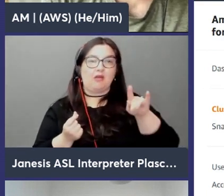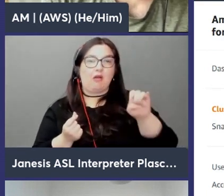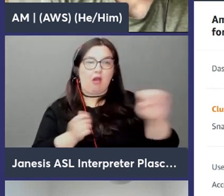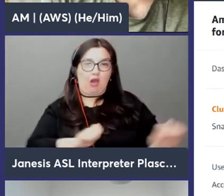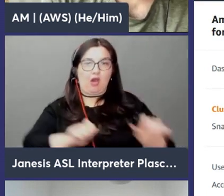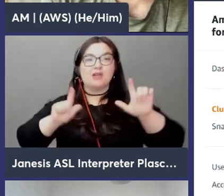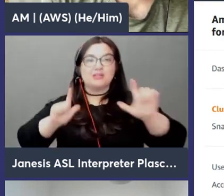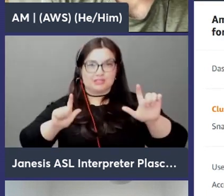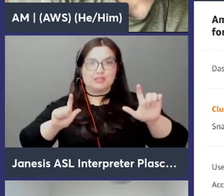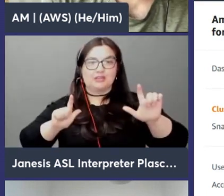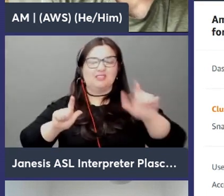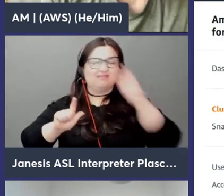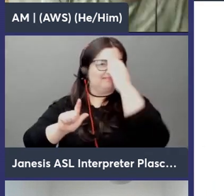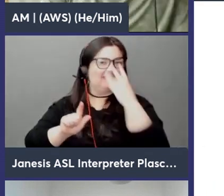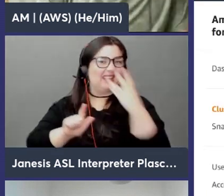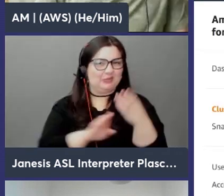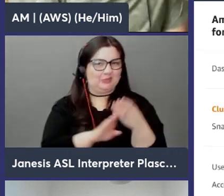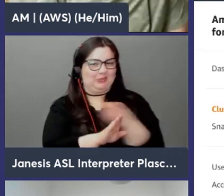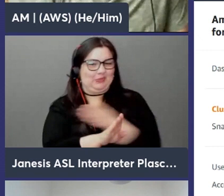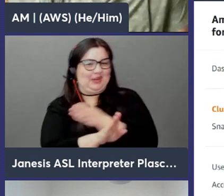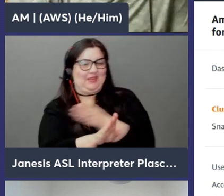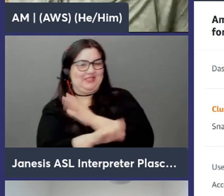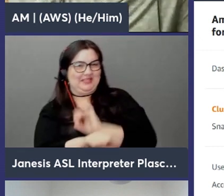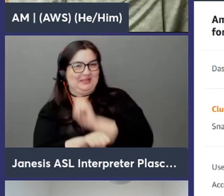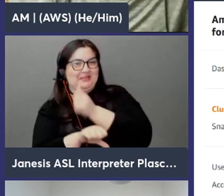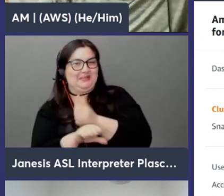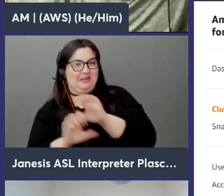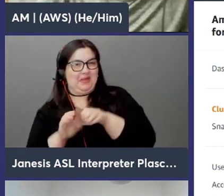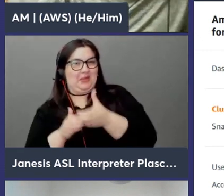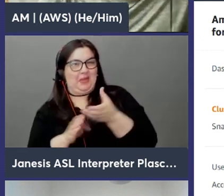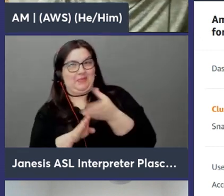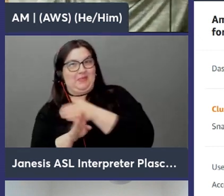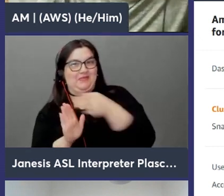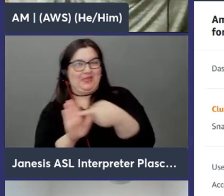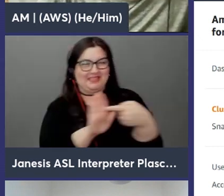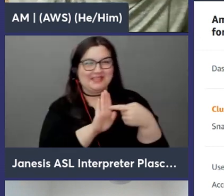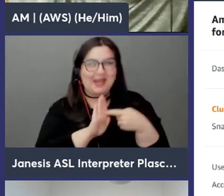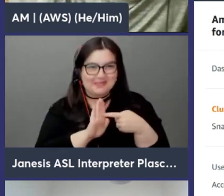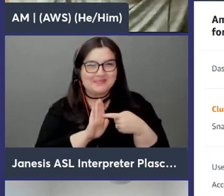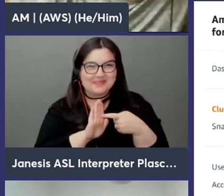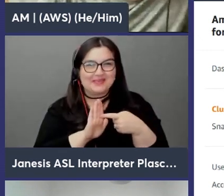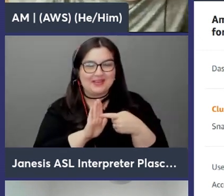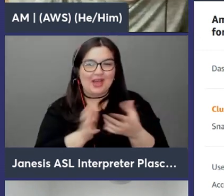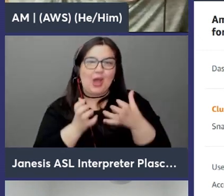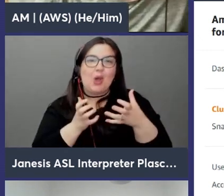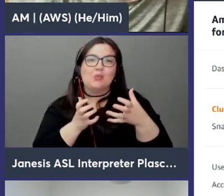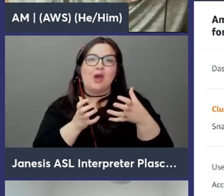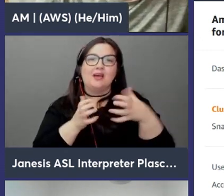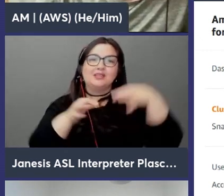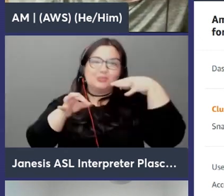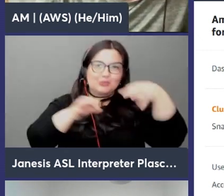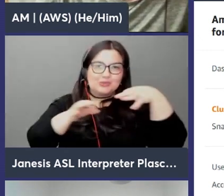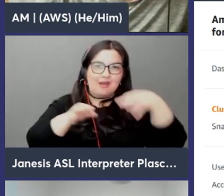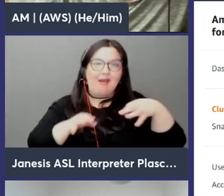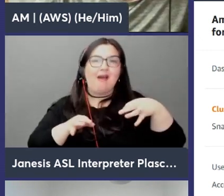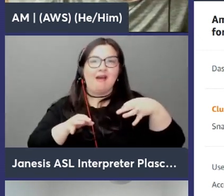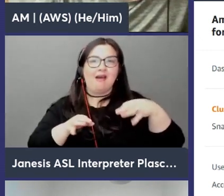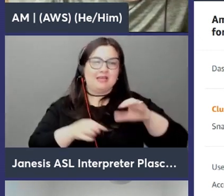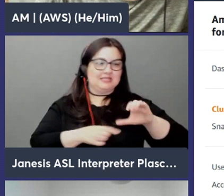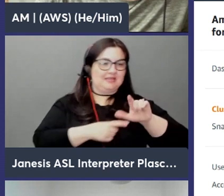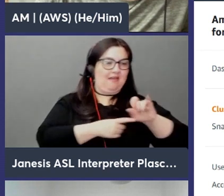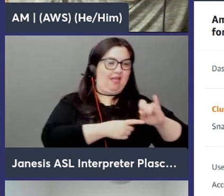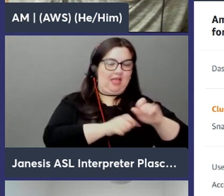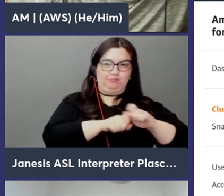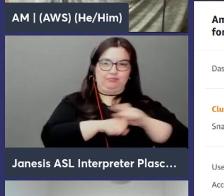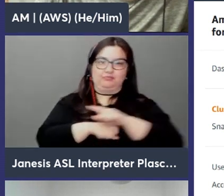a cluster earlier um you know before the demo uh because i wanna uh i wanna talk to this database uh from the cli in a bit